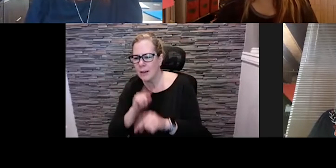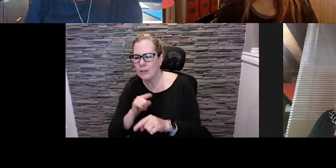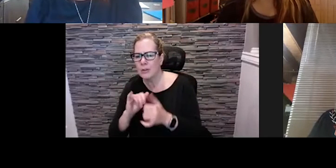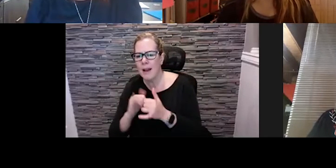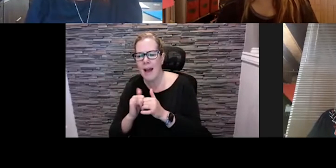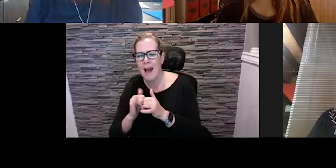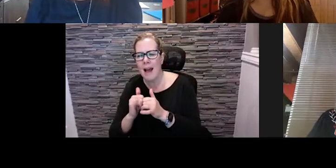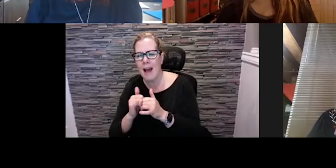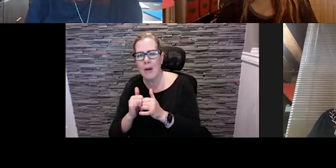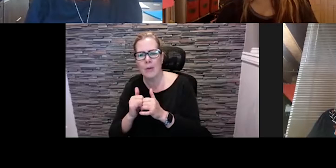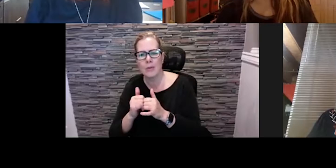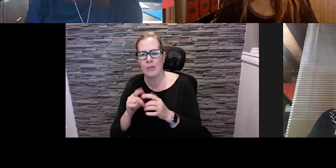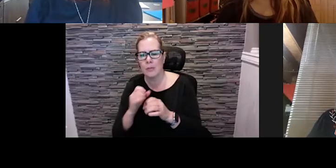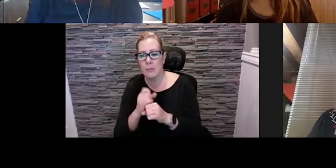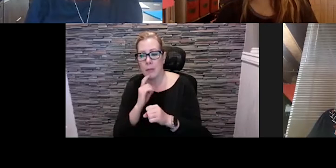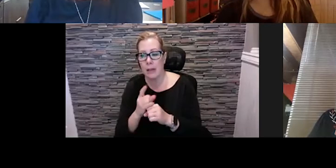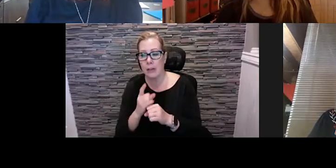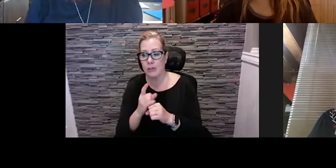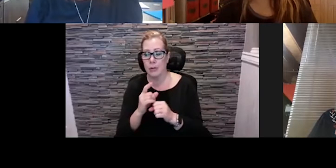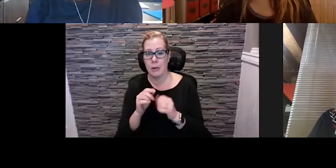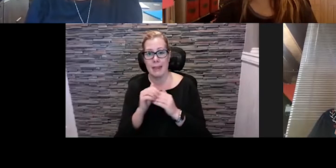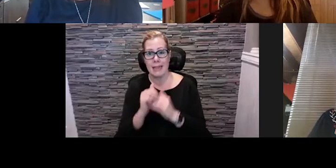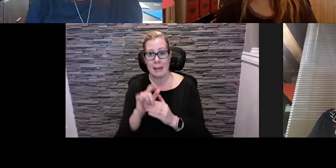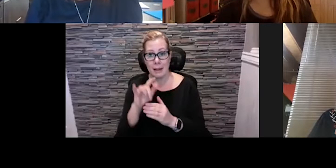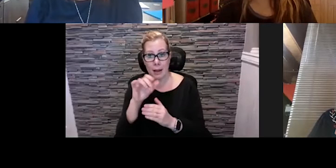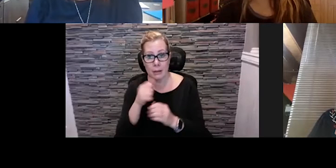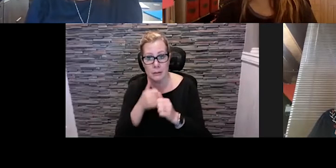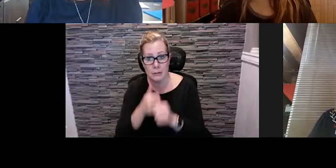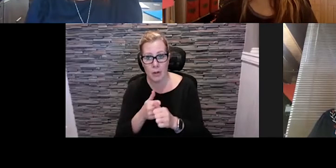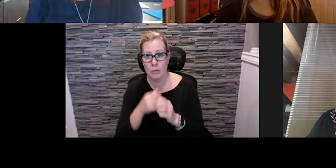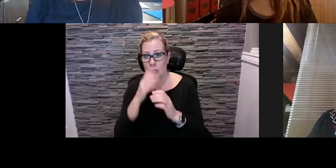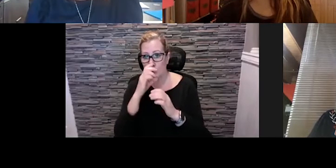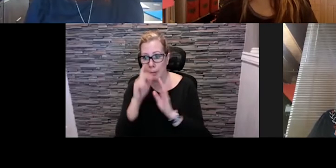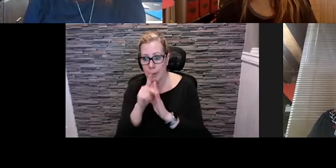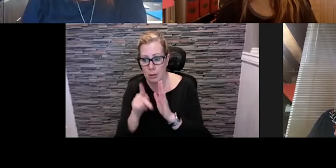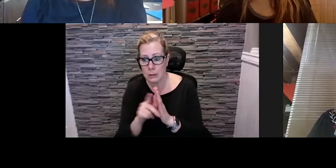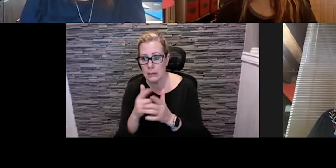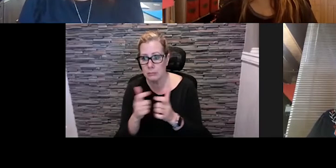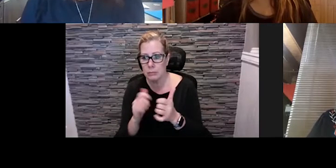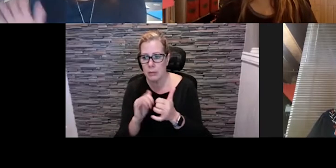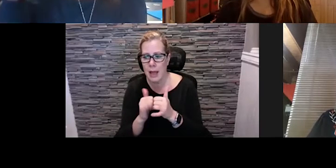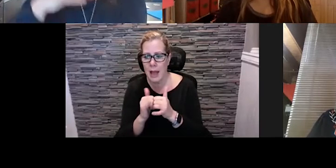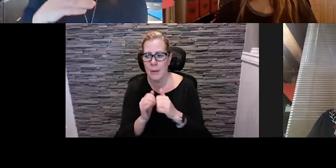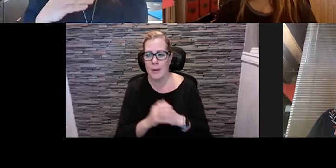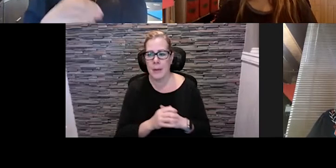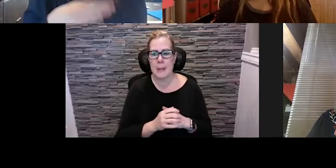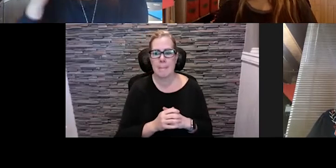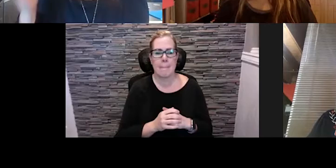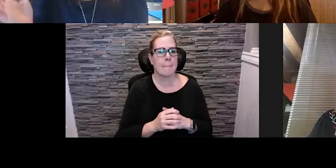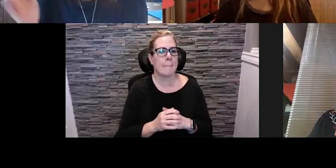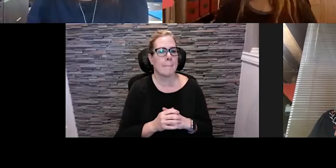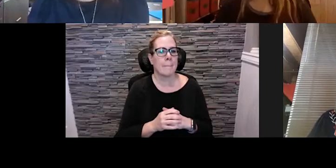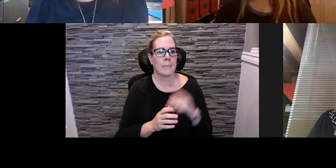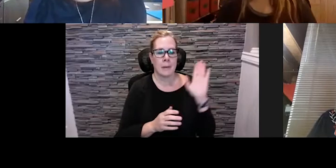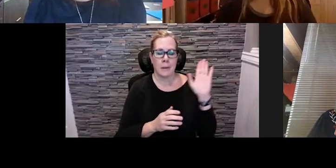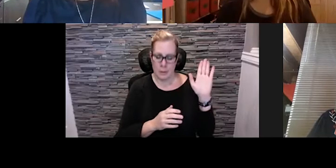the AHS guidelines to ensure that you're you're up to date on the protocols and you know what to do. So I'll take off my downtown